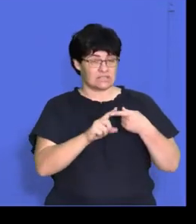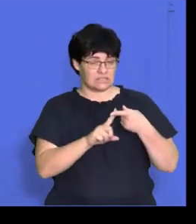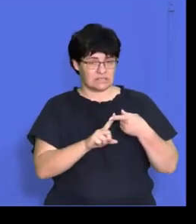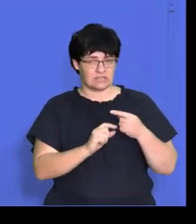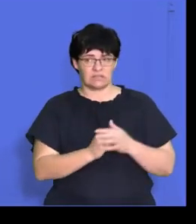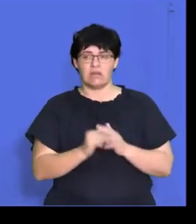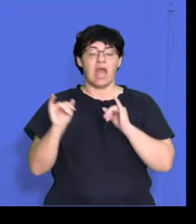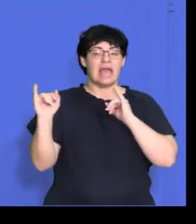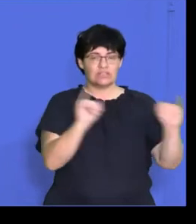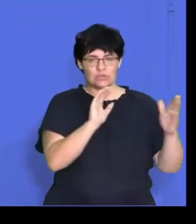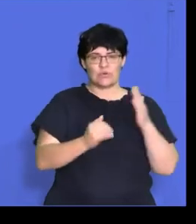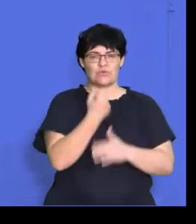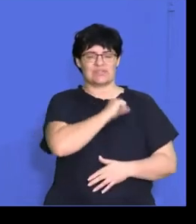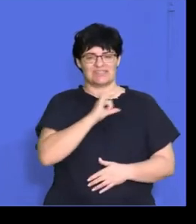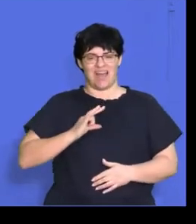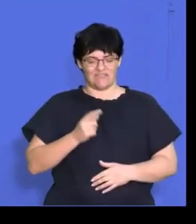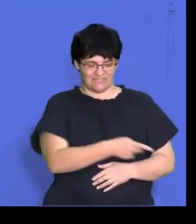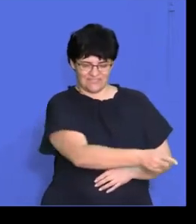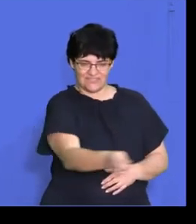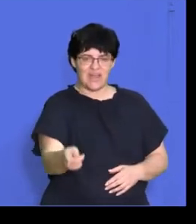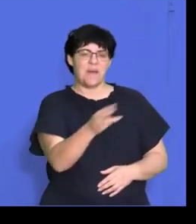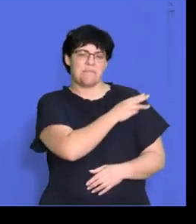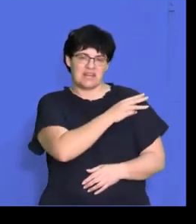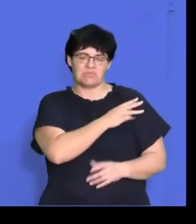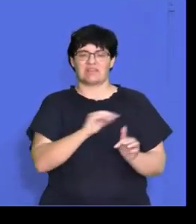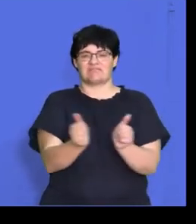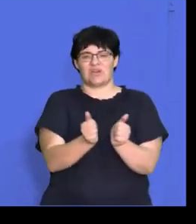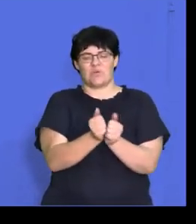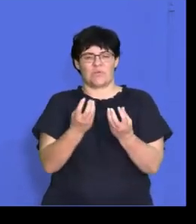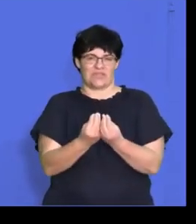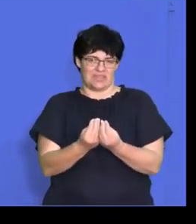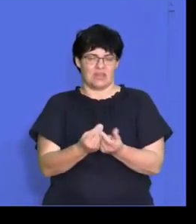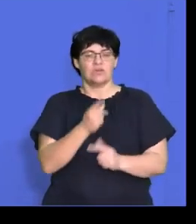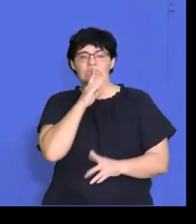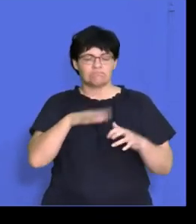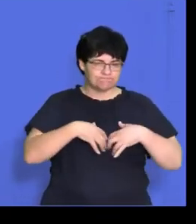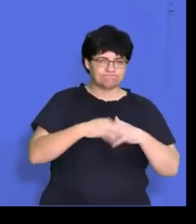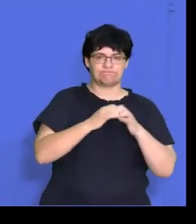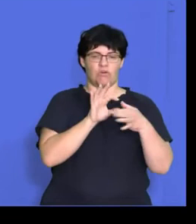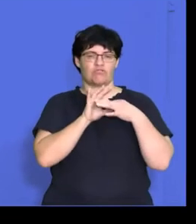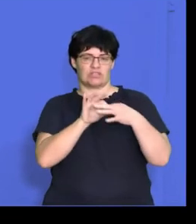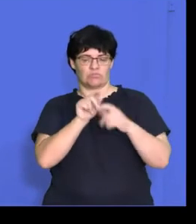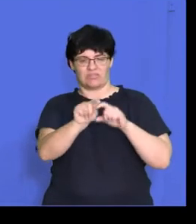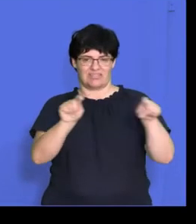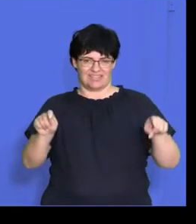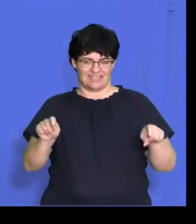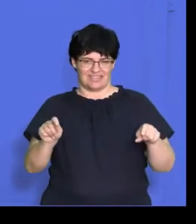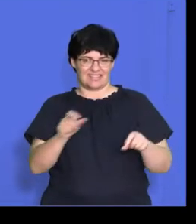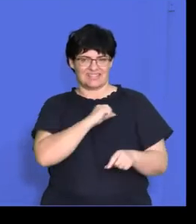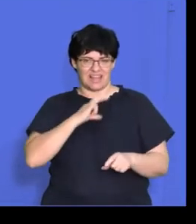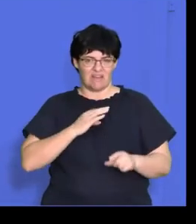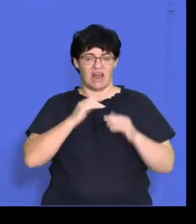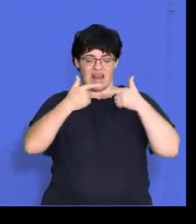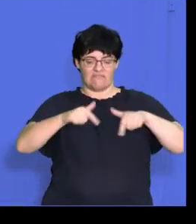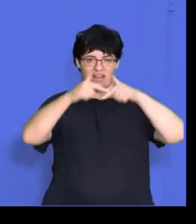introduce new employees to management or colleagues to establish relationships with fellow colleagues at different